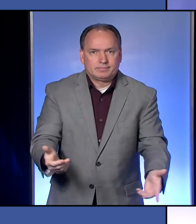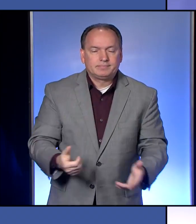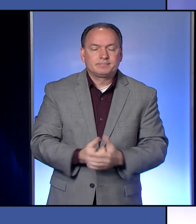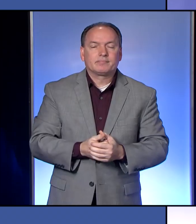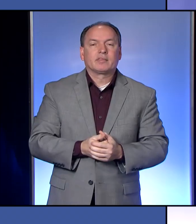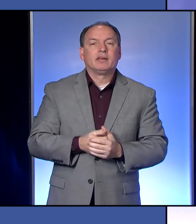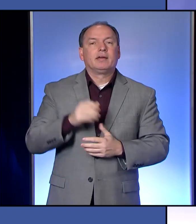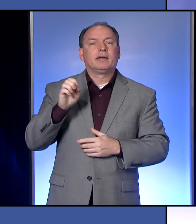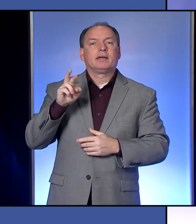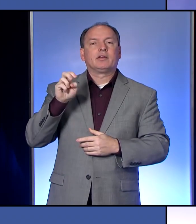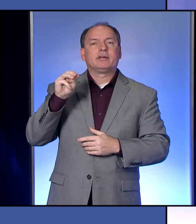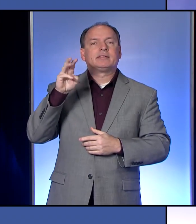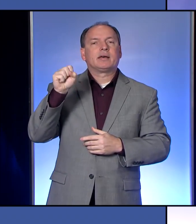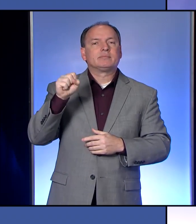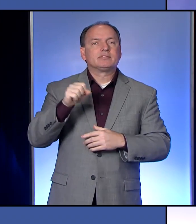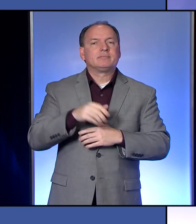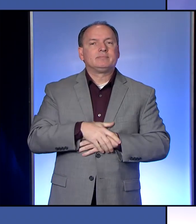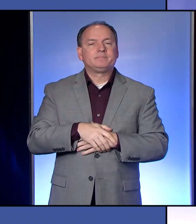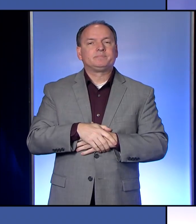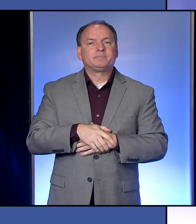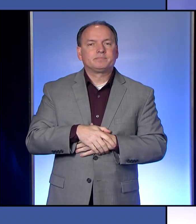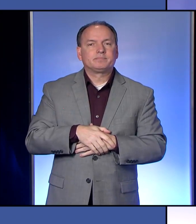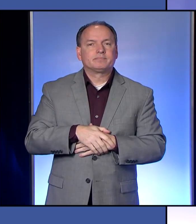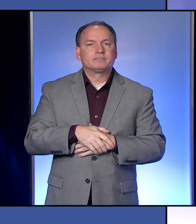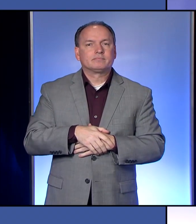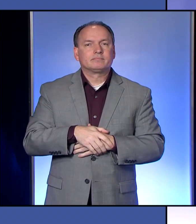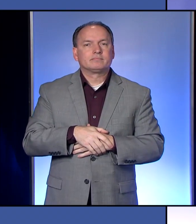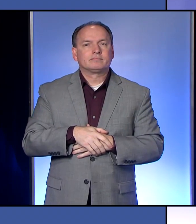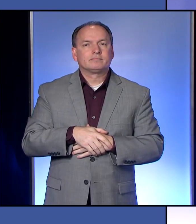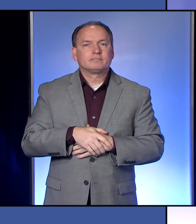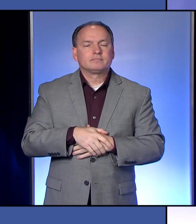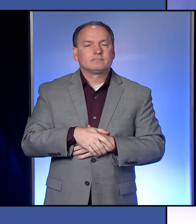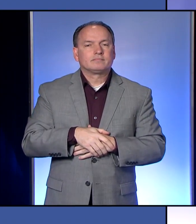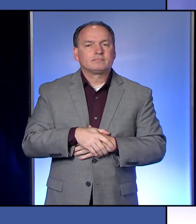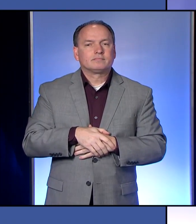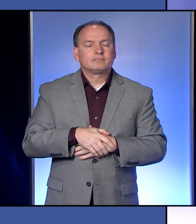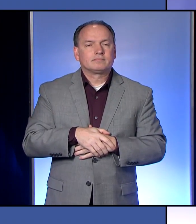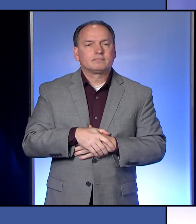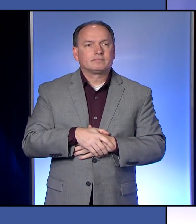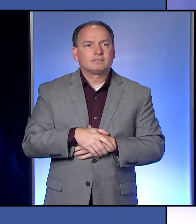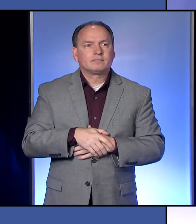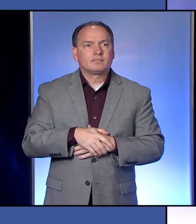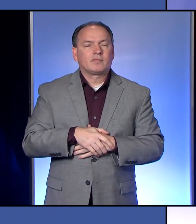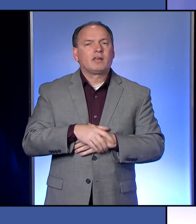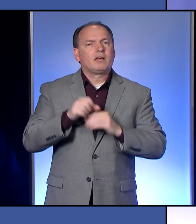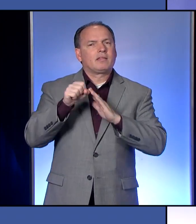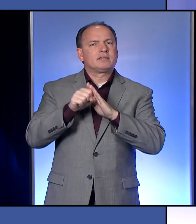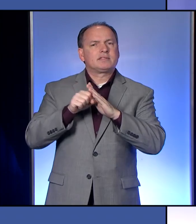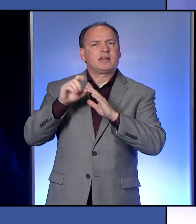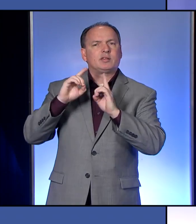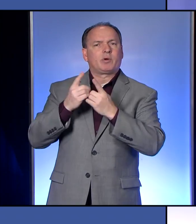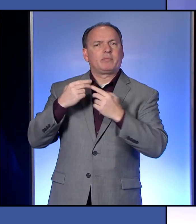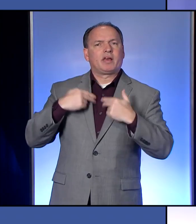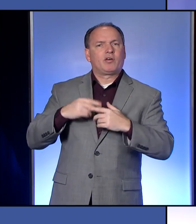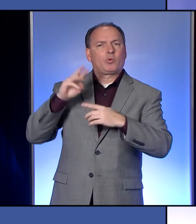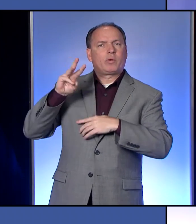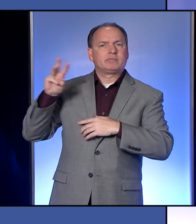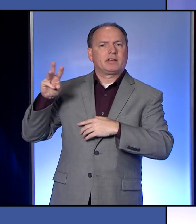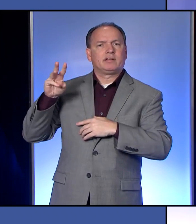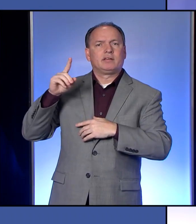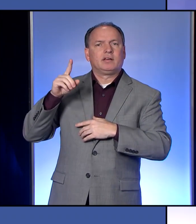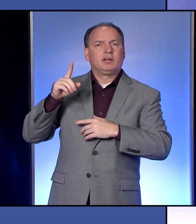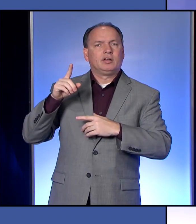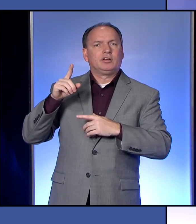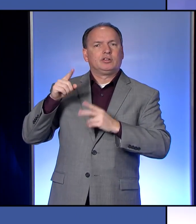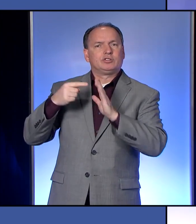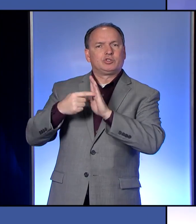Erie times news. you have any final question? Um, yes, Kathy, on the state, um, Department of Health website, there was a third listed case